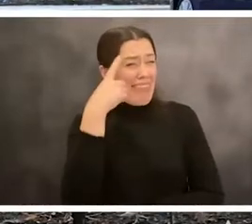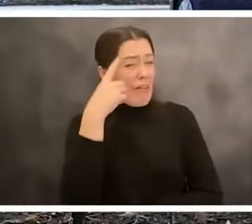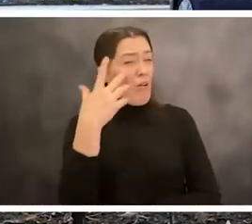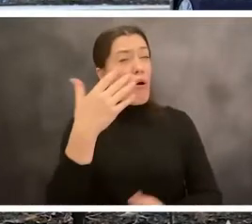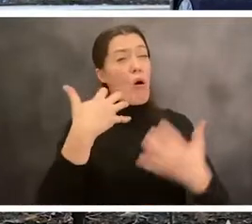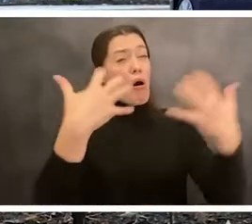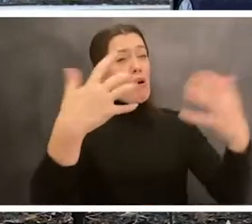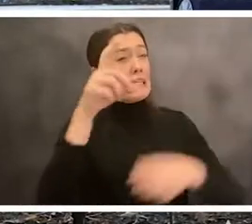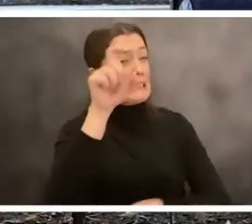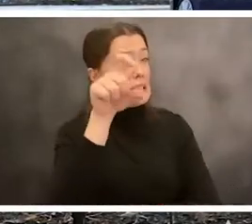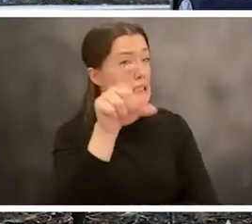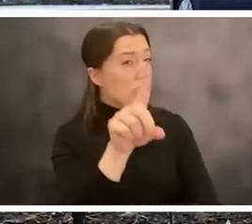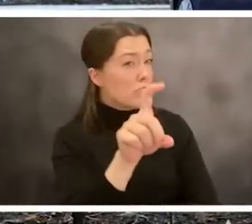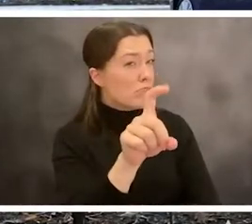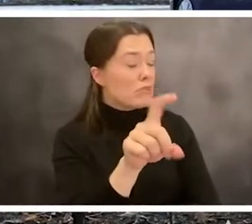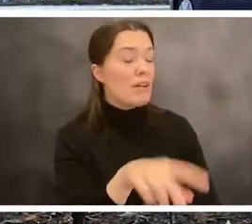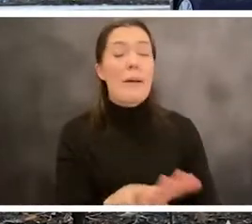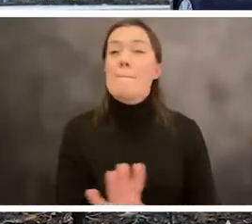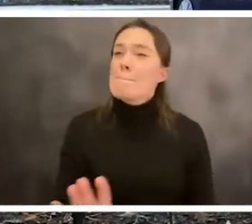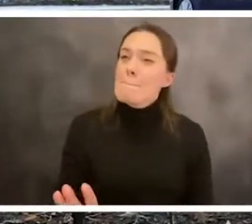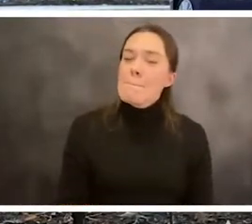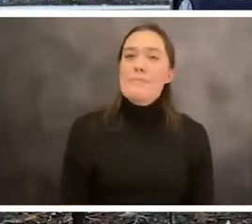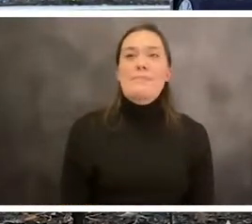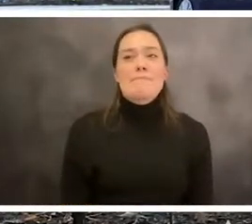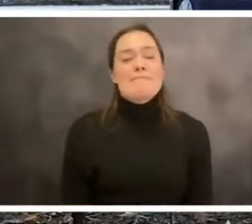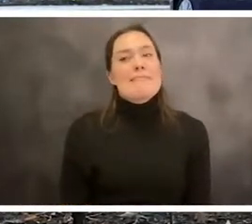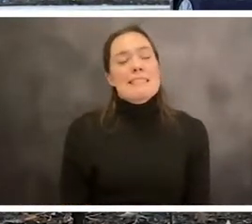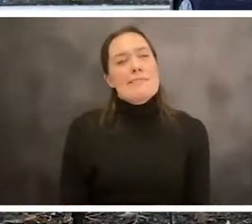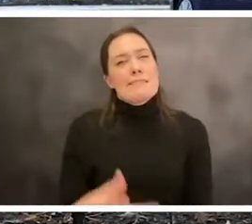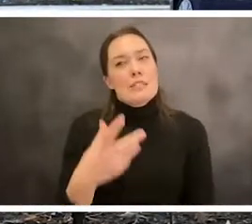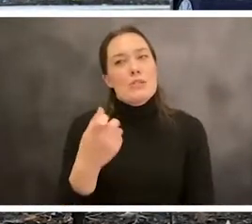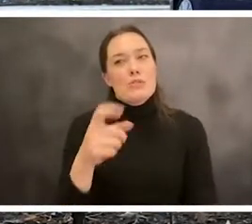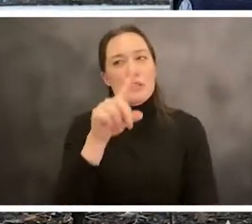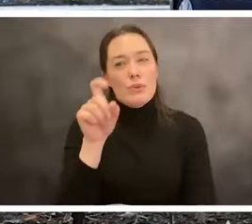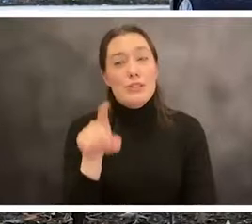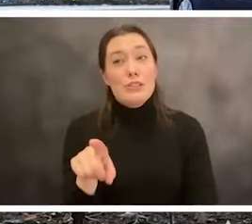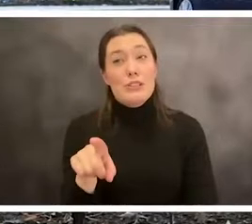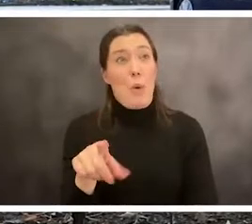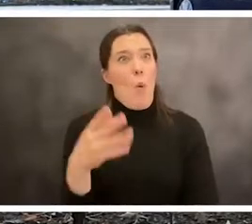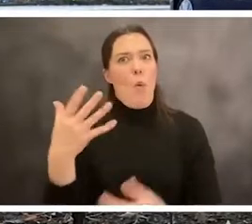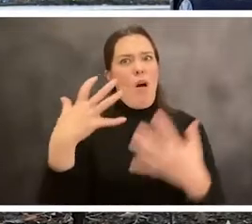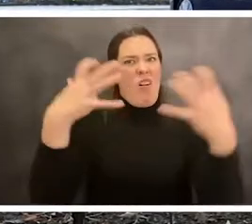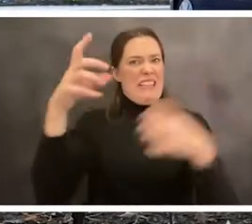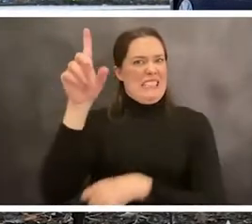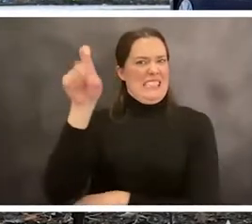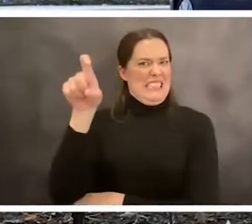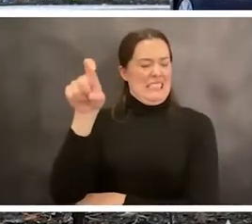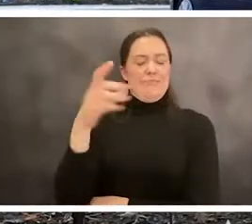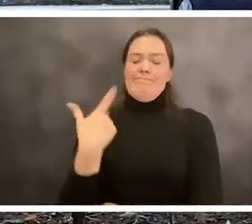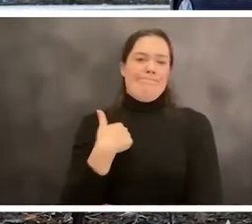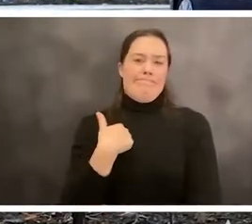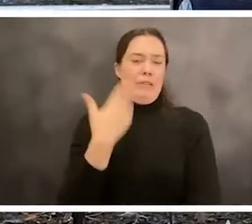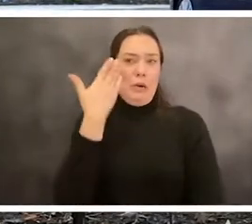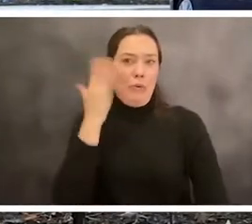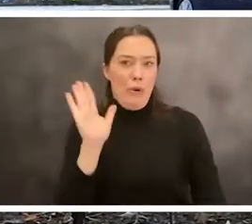Yeah. I, that's an interesting question. I don't know what they'll need. What I hope happens though, is that there's, uh,